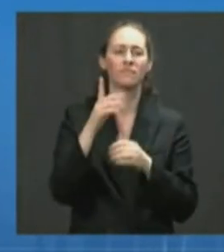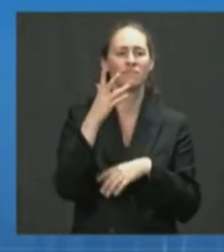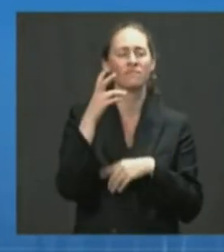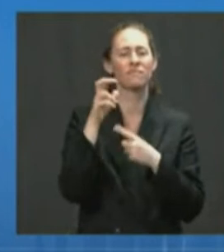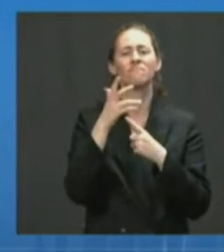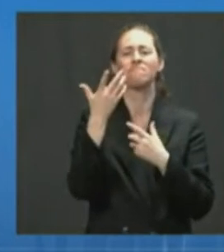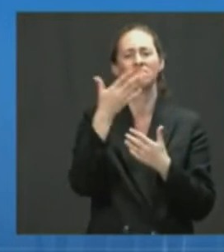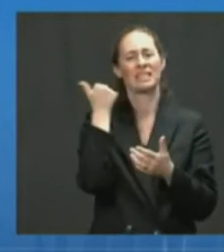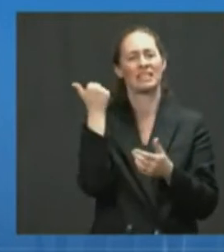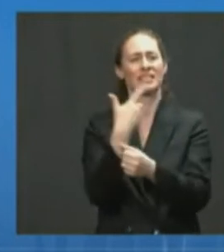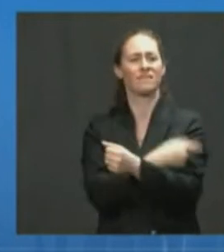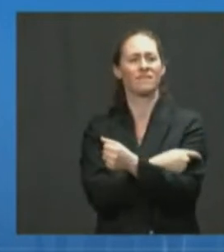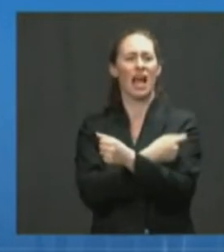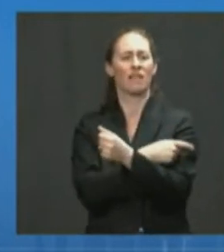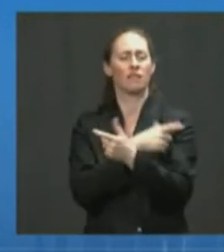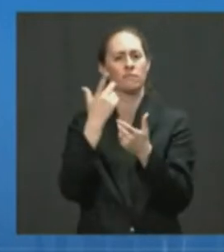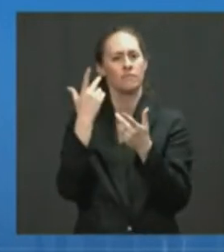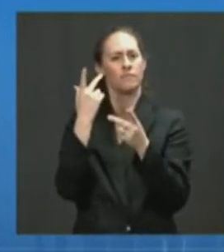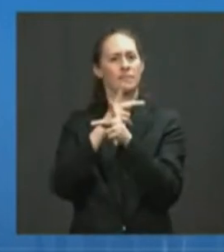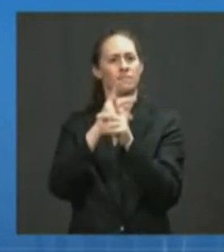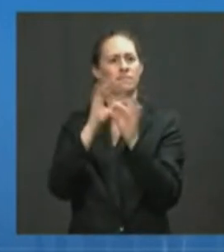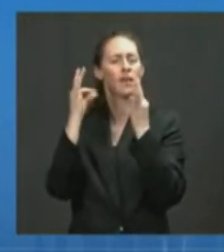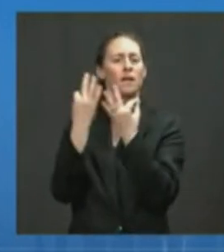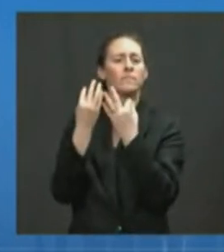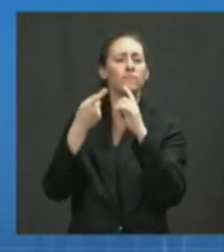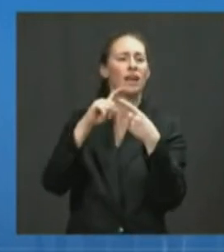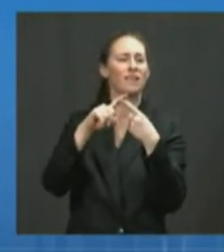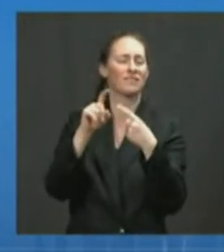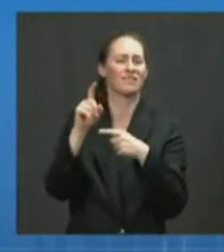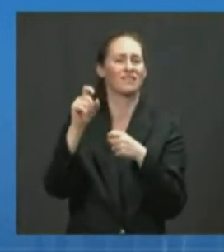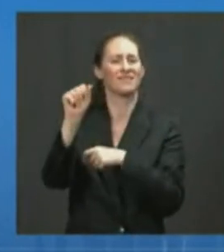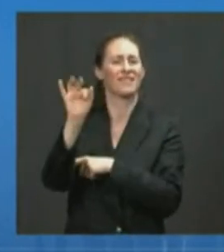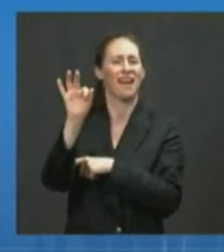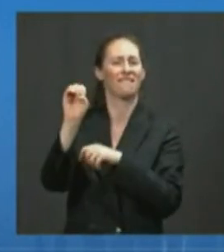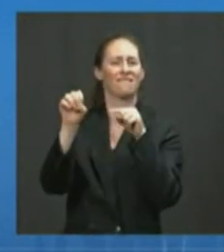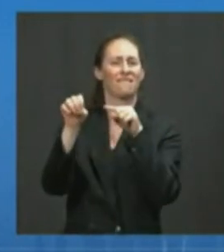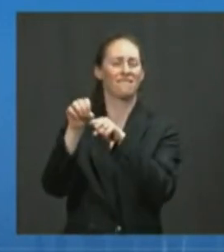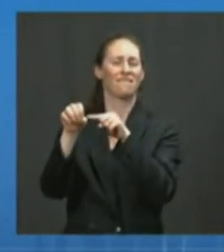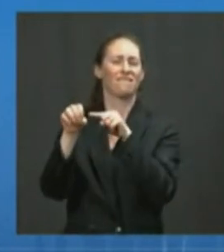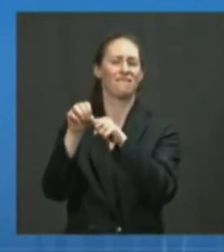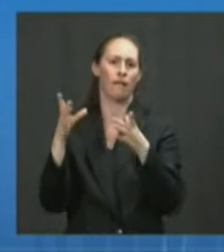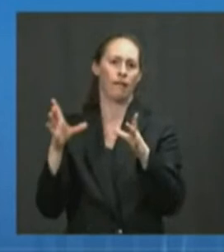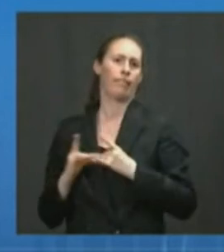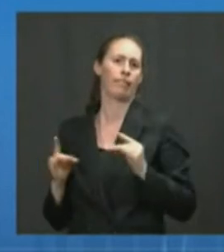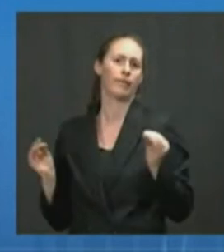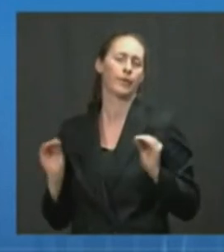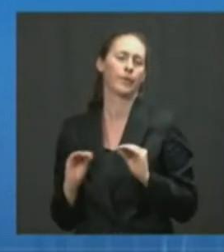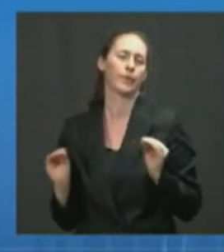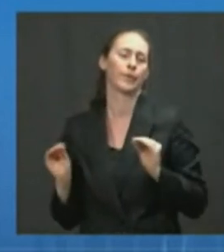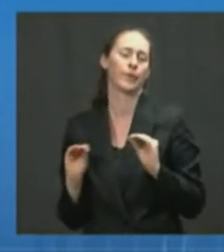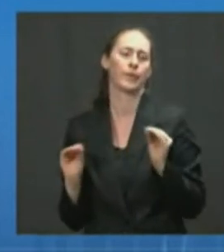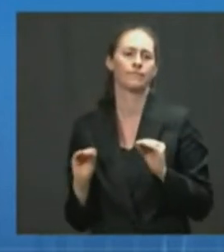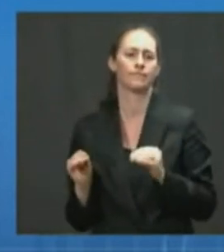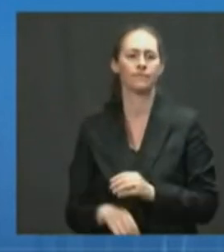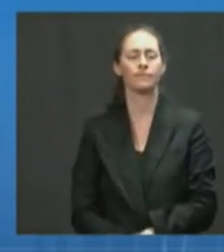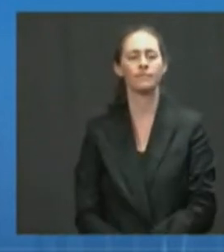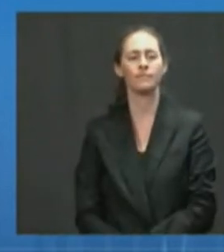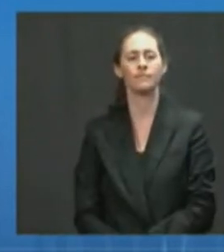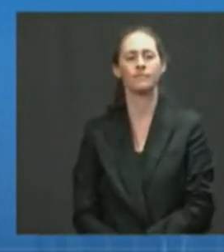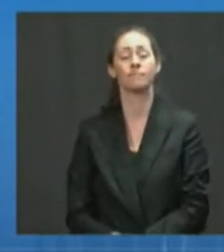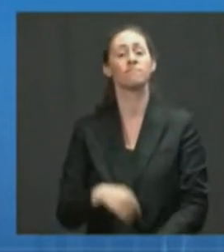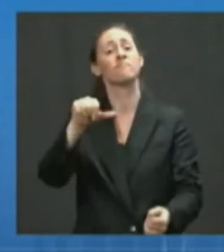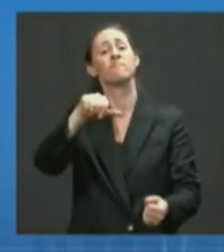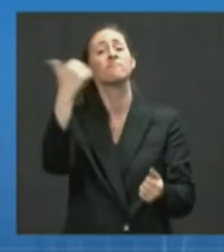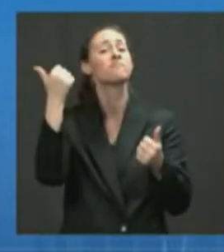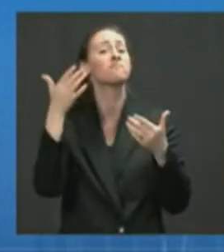our family and friends safe from the worst outcomes of COVID-19. The second way that we're gaining ground against the virus is by addressing health